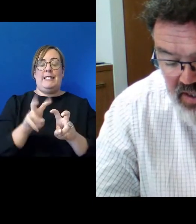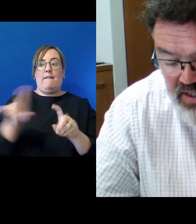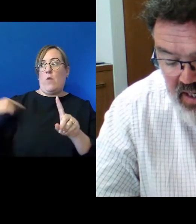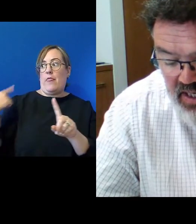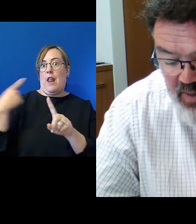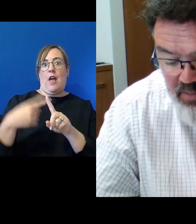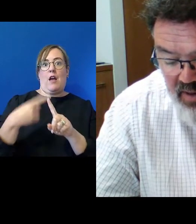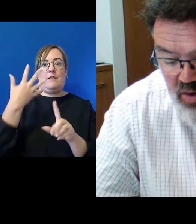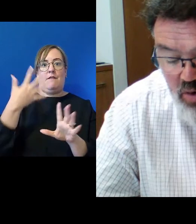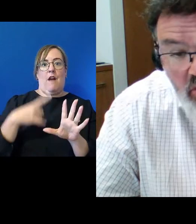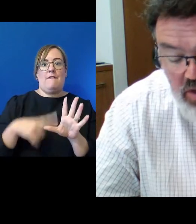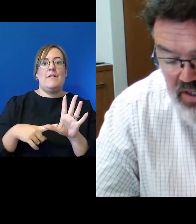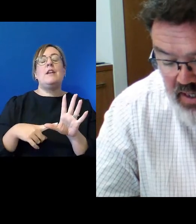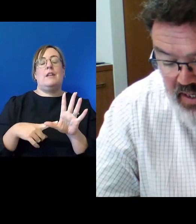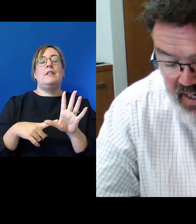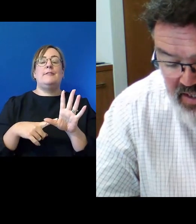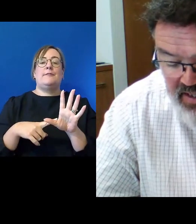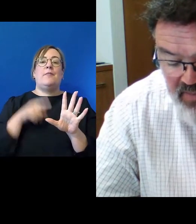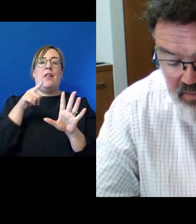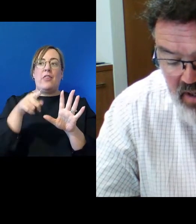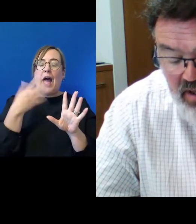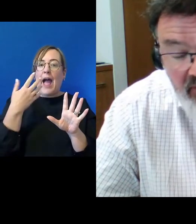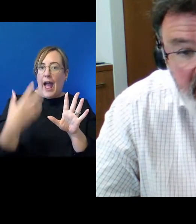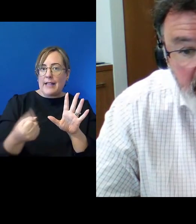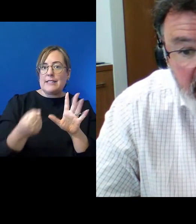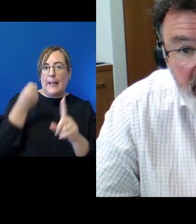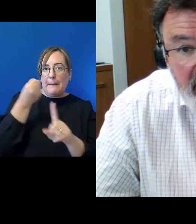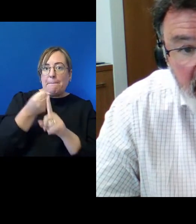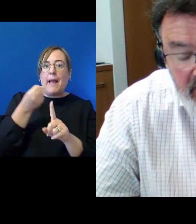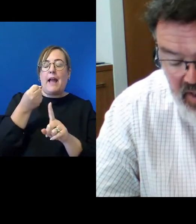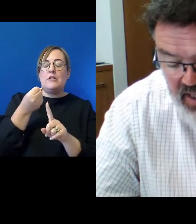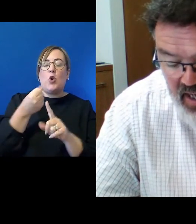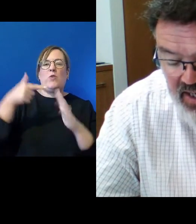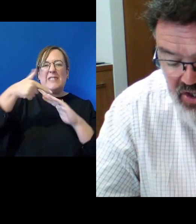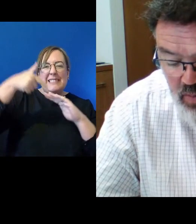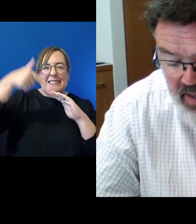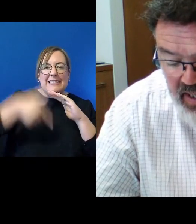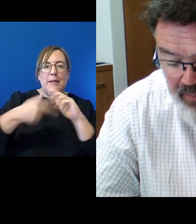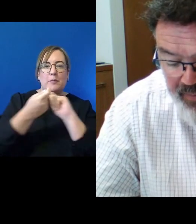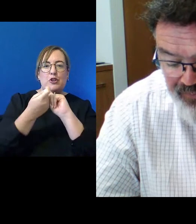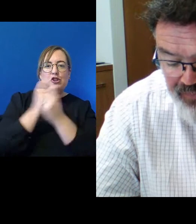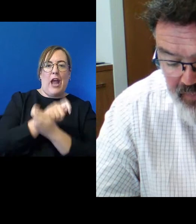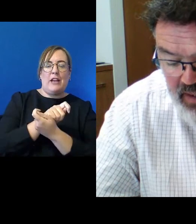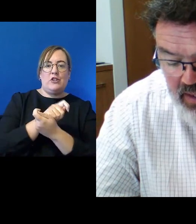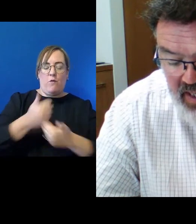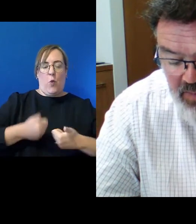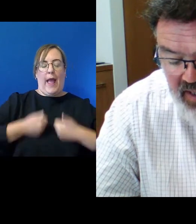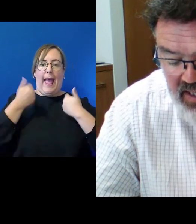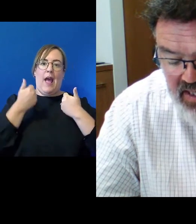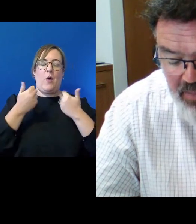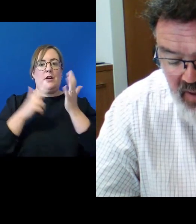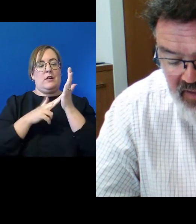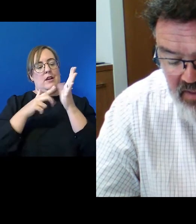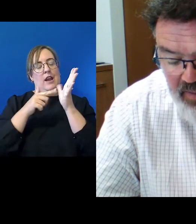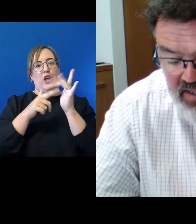process has been both a cause and a symptom of deep changes in our national make-up. It has been